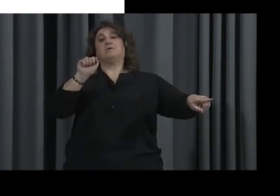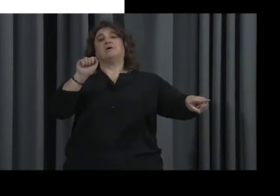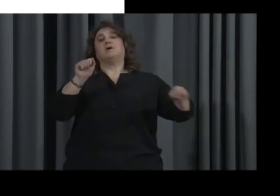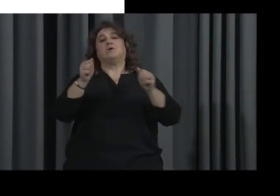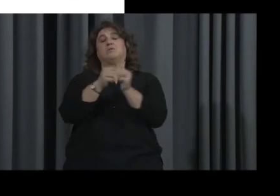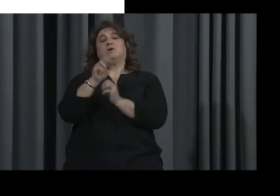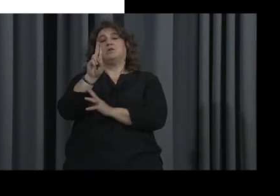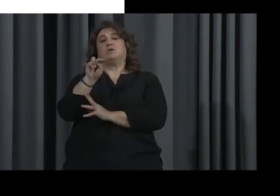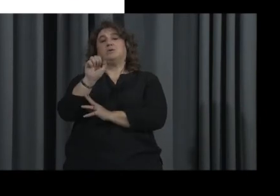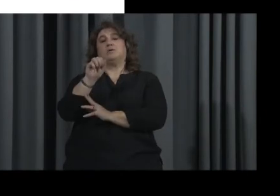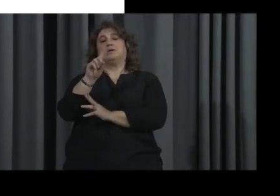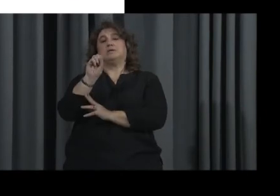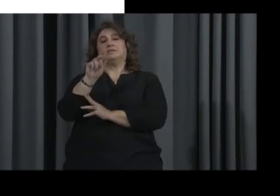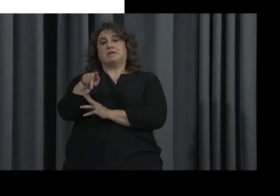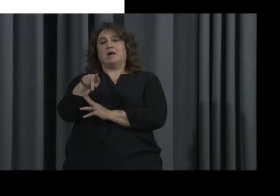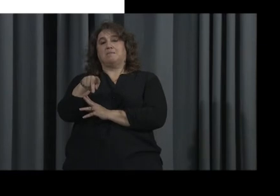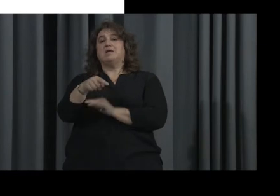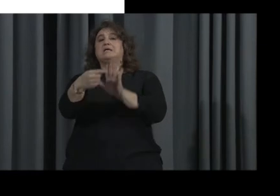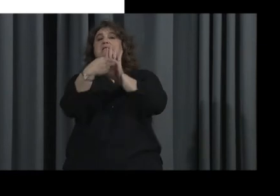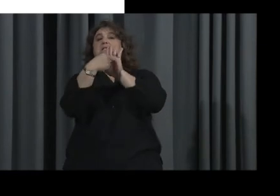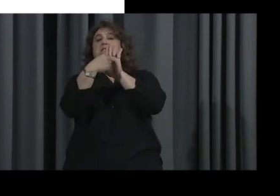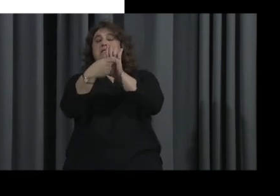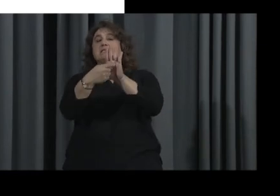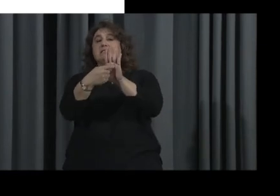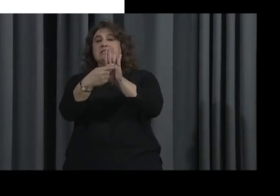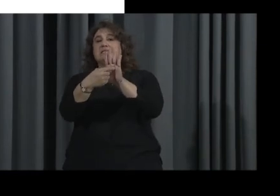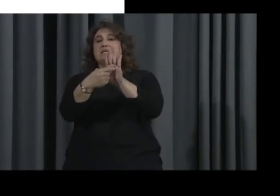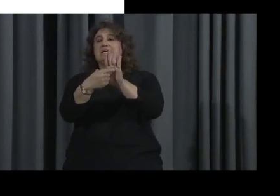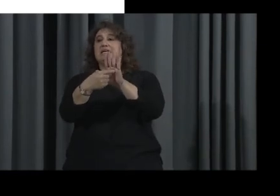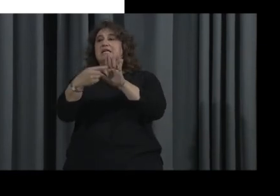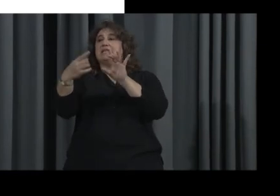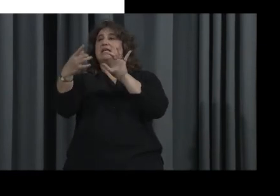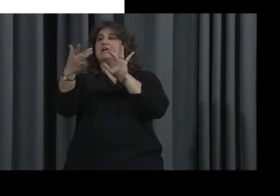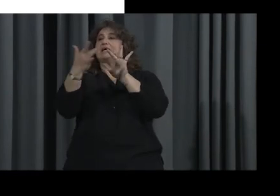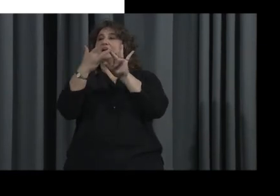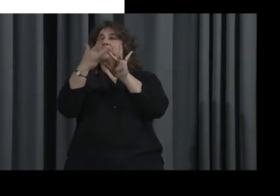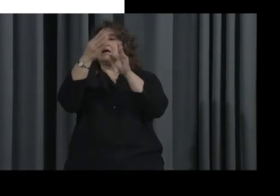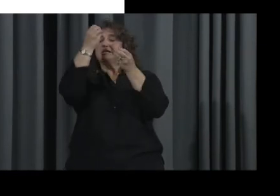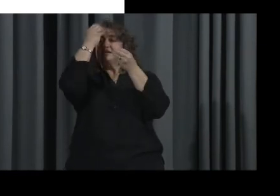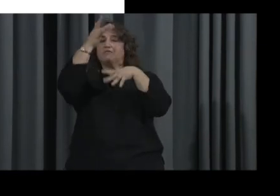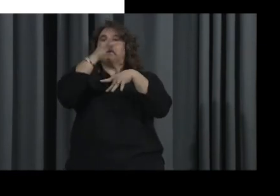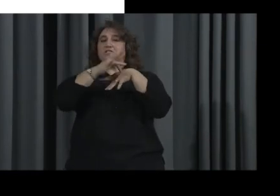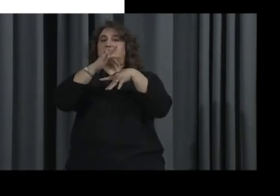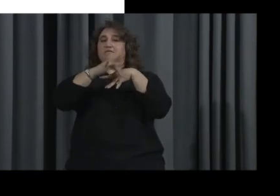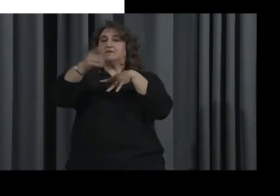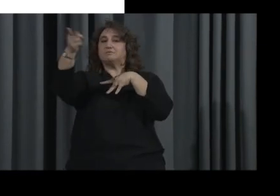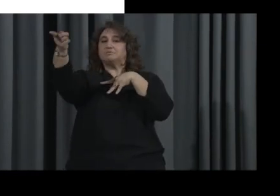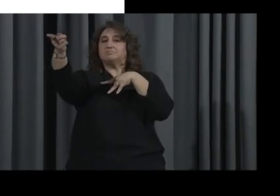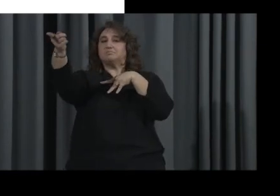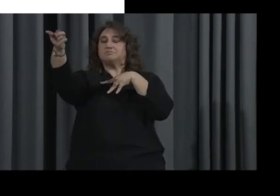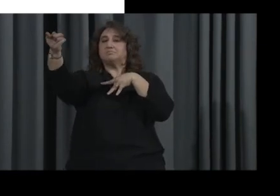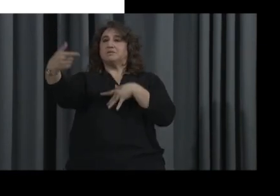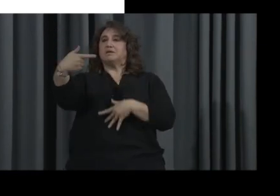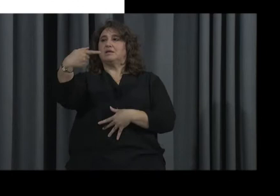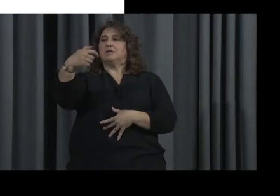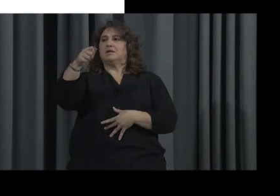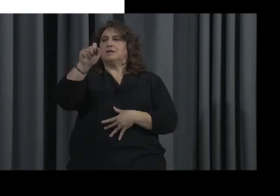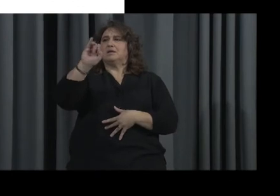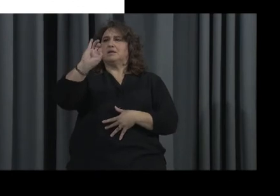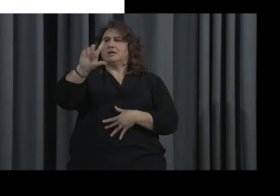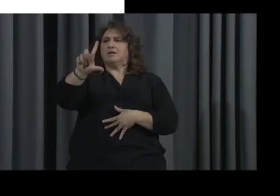And our information will be displayed on the screens there. That's Goodwill's information. And that's again, that's Ms. Gail Daffler.